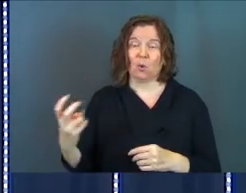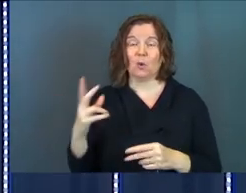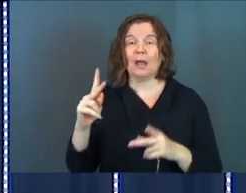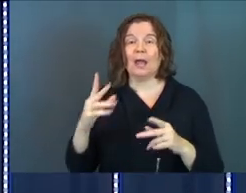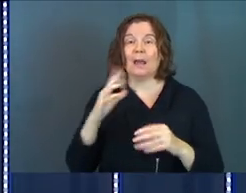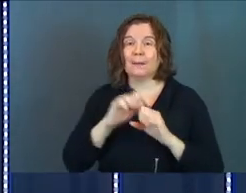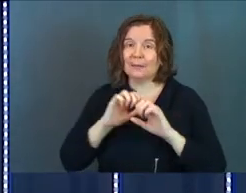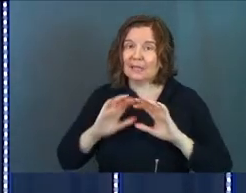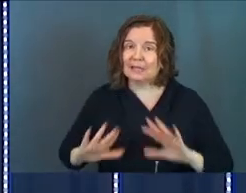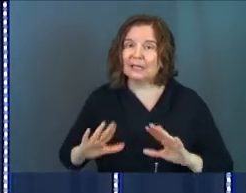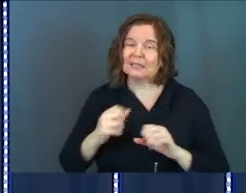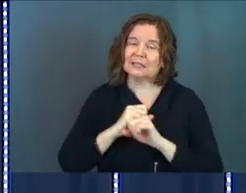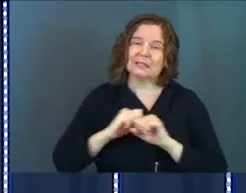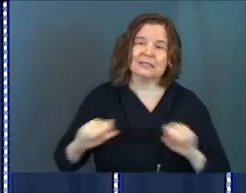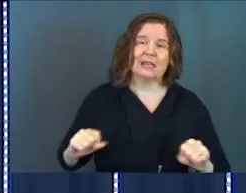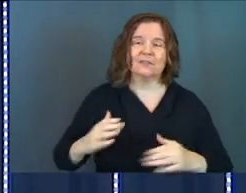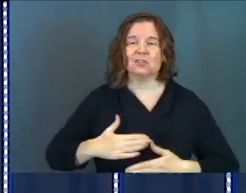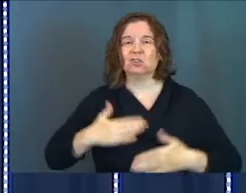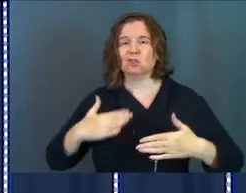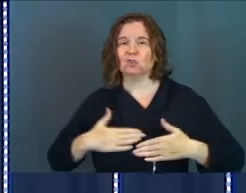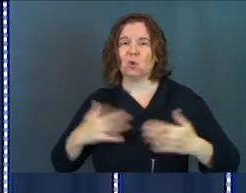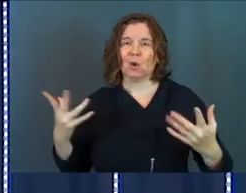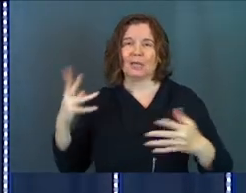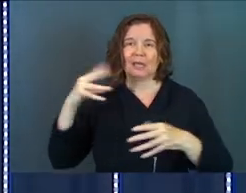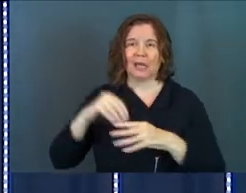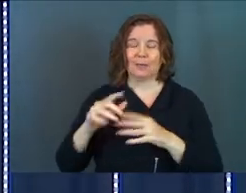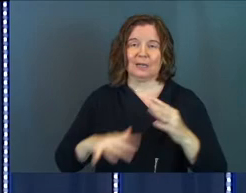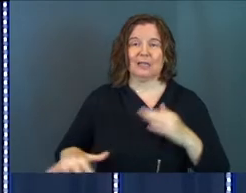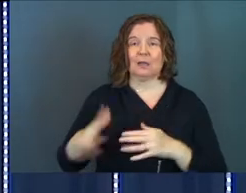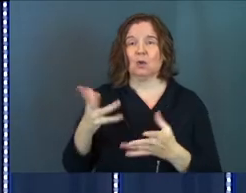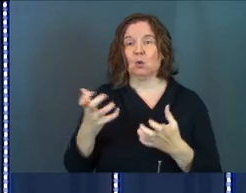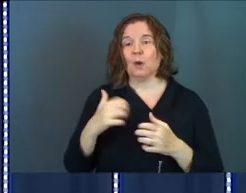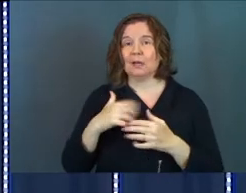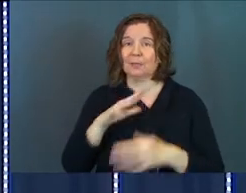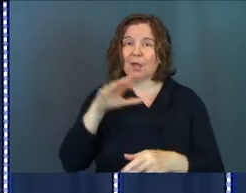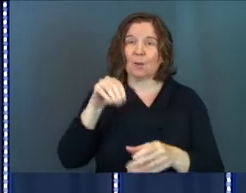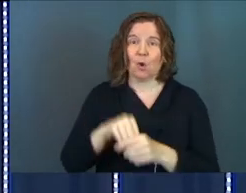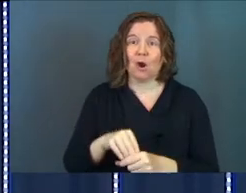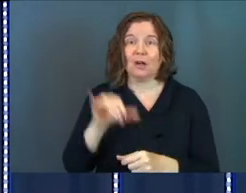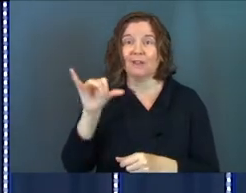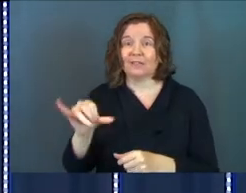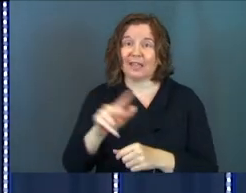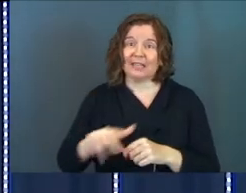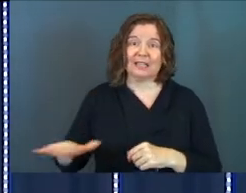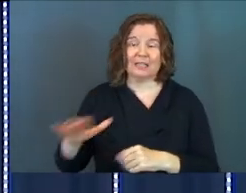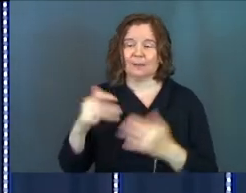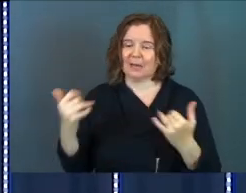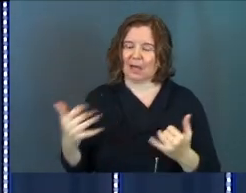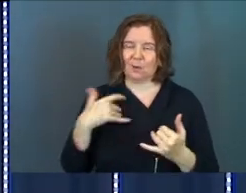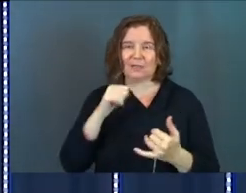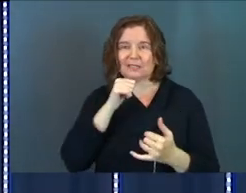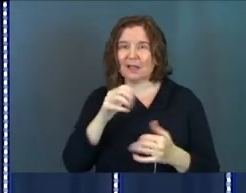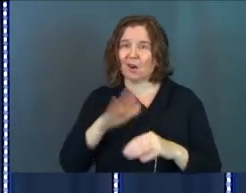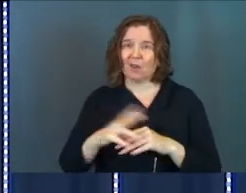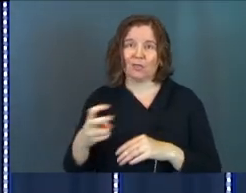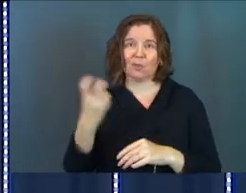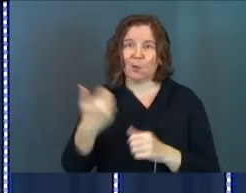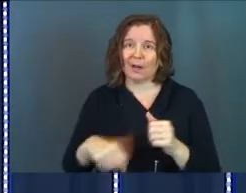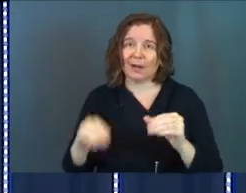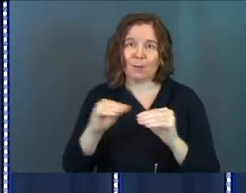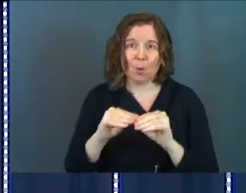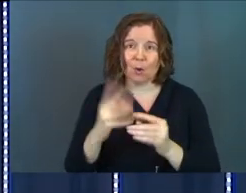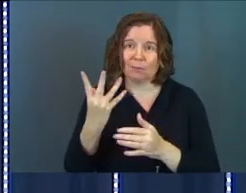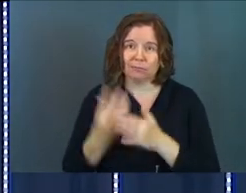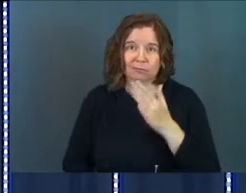and peace, and safety, and joy came into the kingdom, and you wanted to be a part of that kingdom, and now he's not on the throne